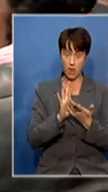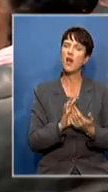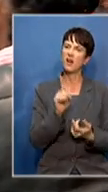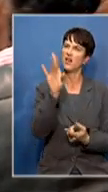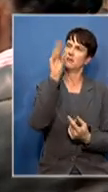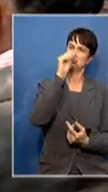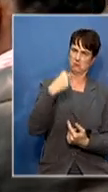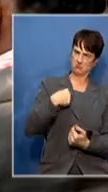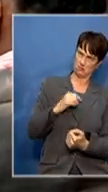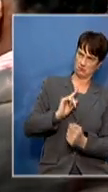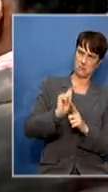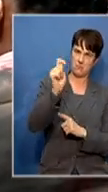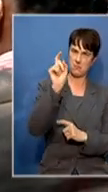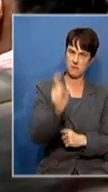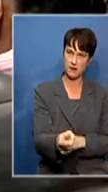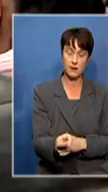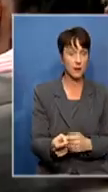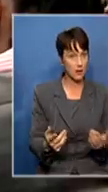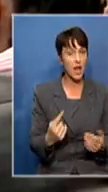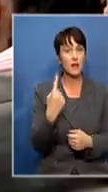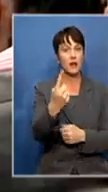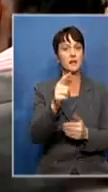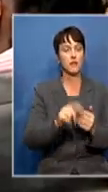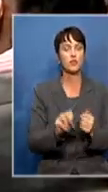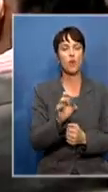Soweto. Tammy Dixon, SABC News, Johannesburg.